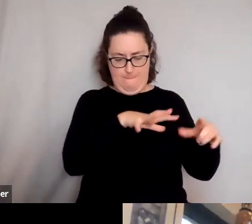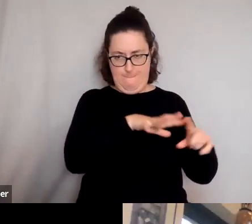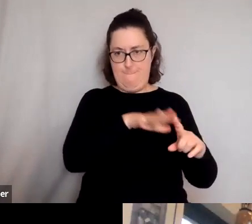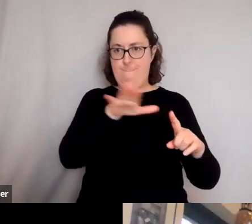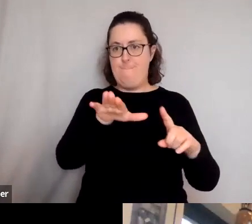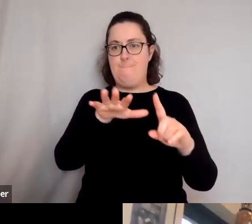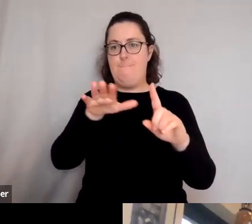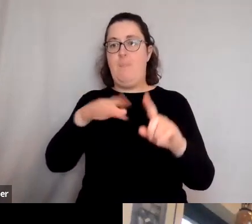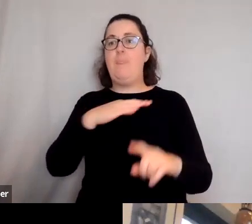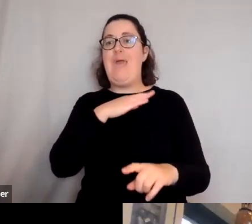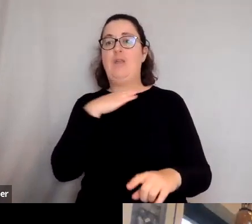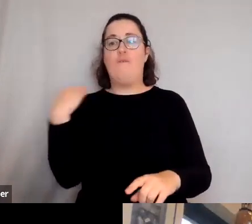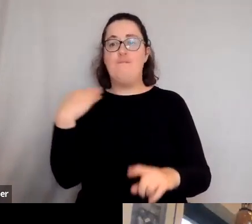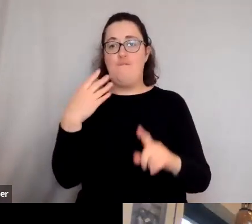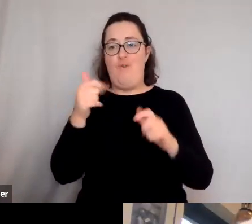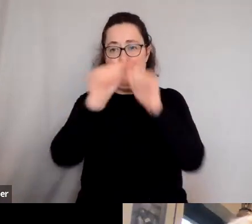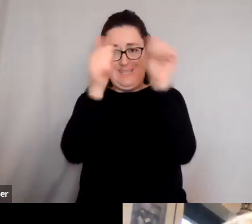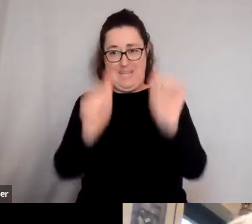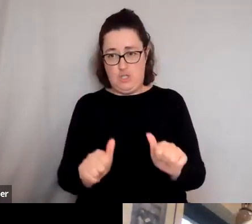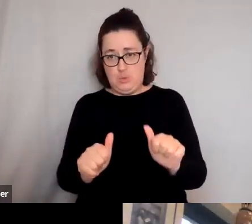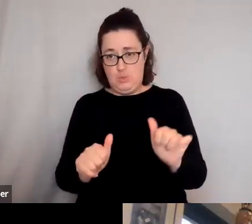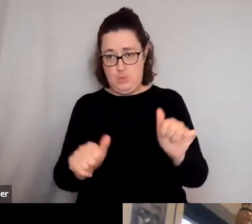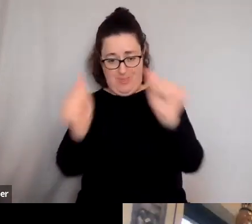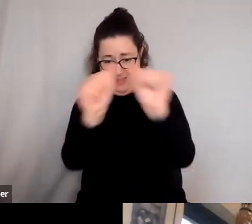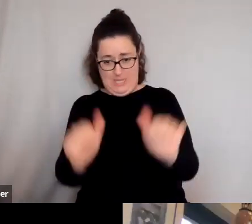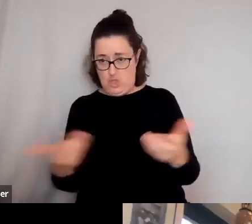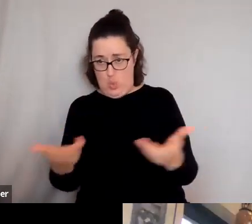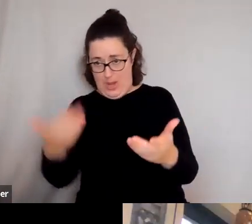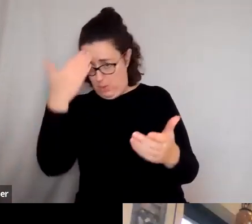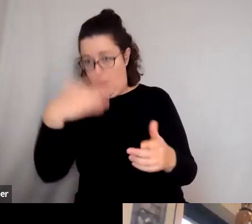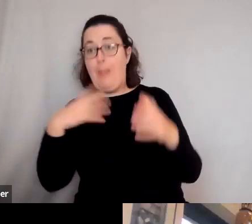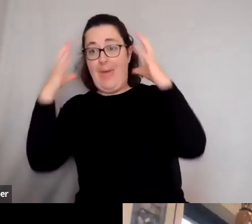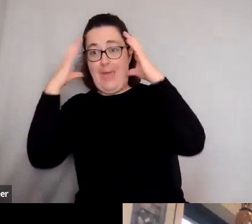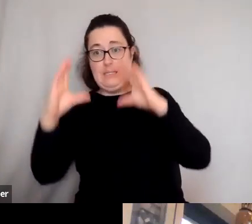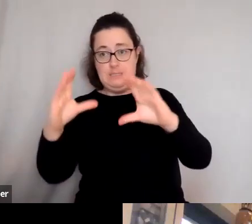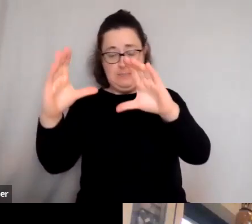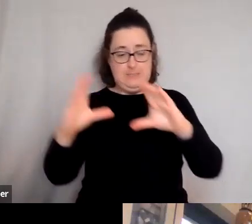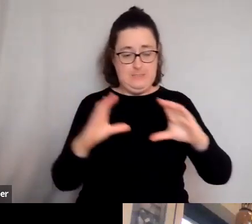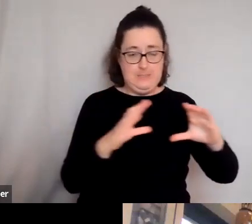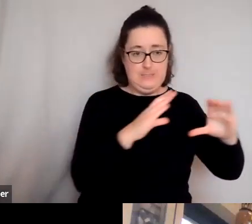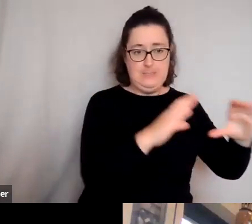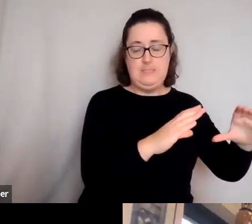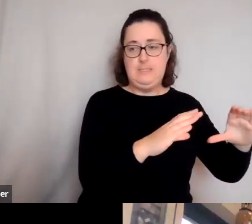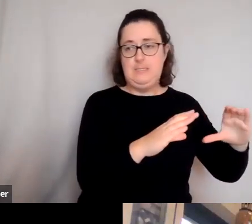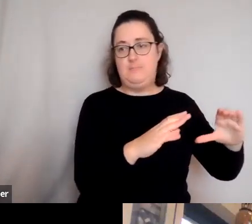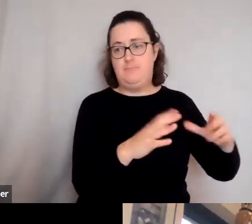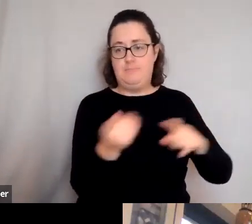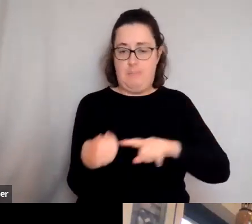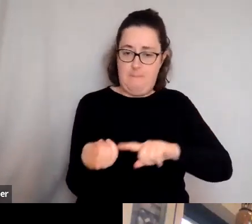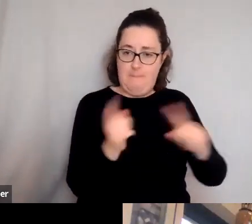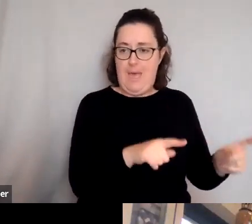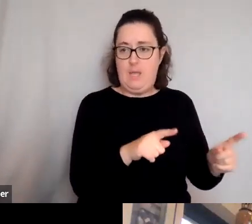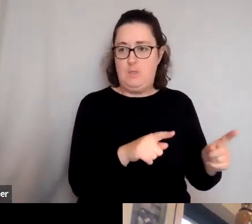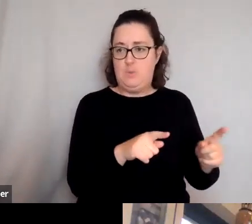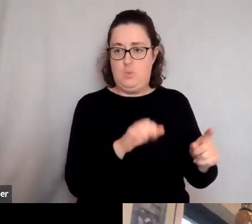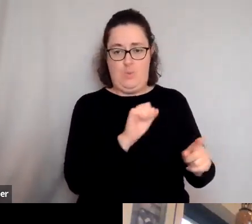chopped his head off. God knows where the rest of the statue is, chopped his head off, took his head back to